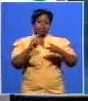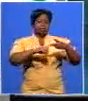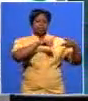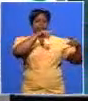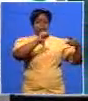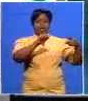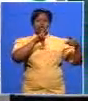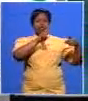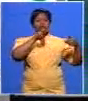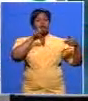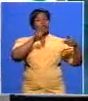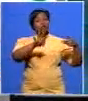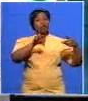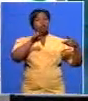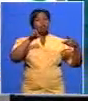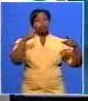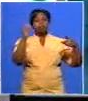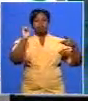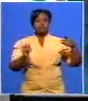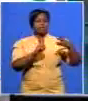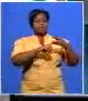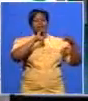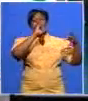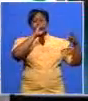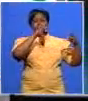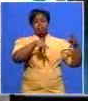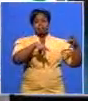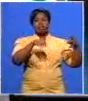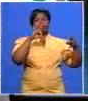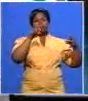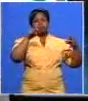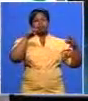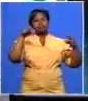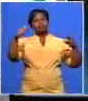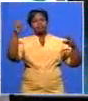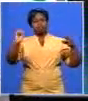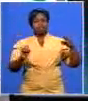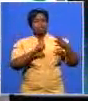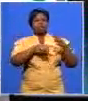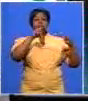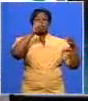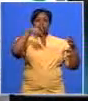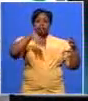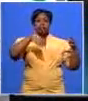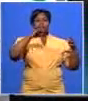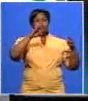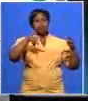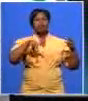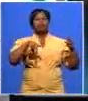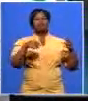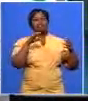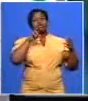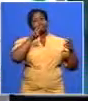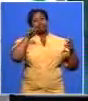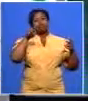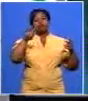24.1 percent the ifp with 3.6 percent and the nfp 2.4 percent remind you also that it's a race